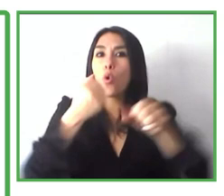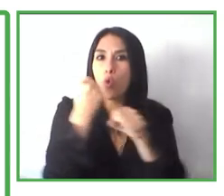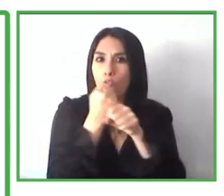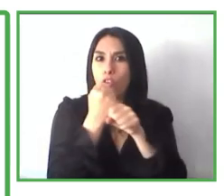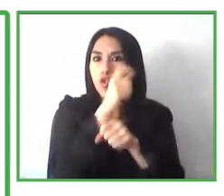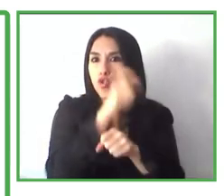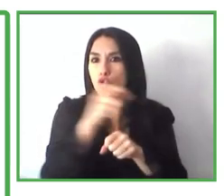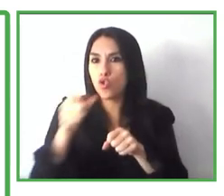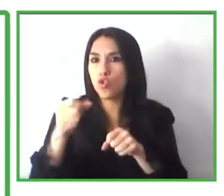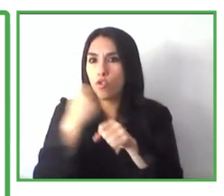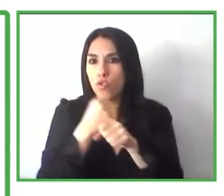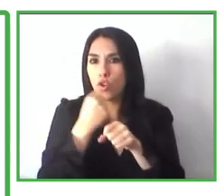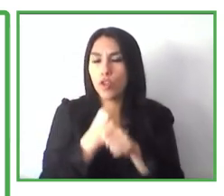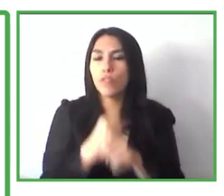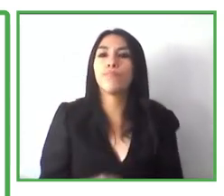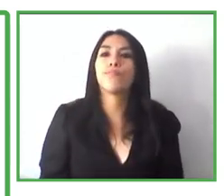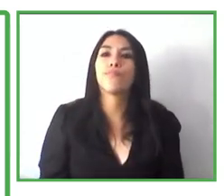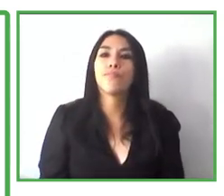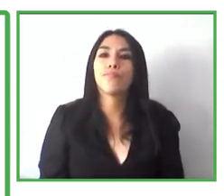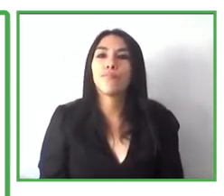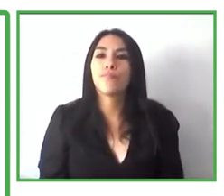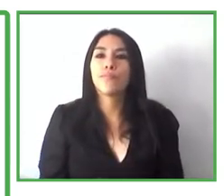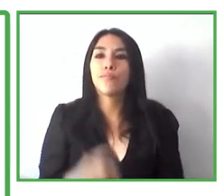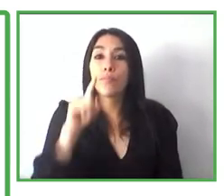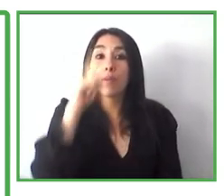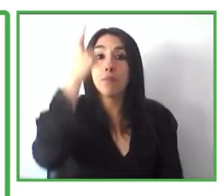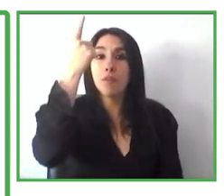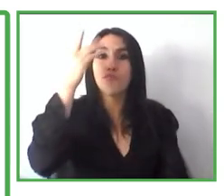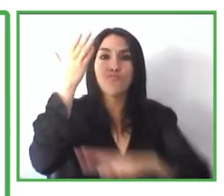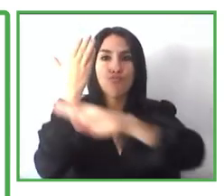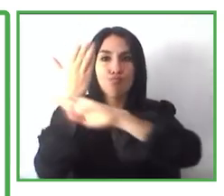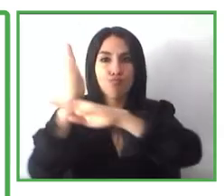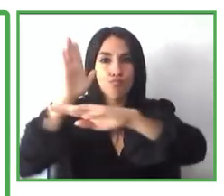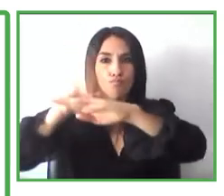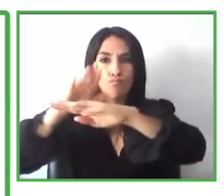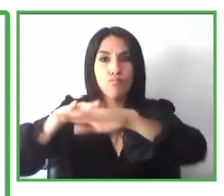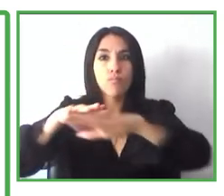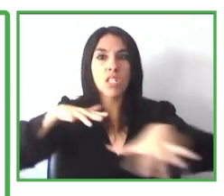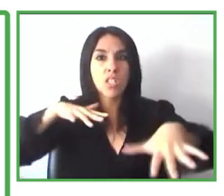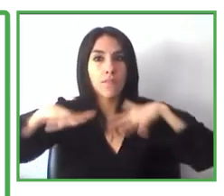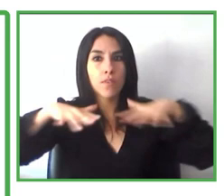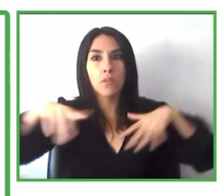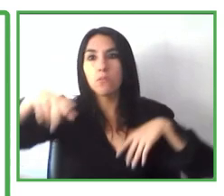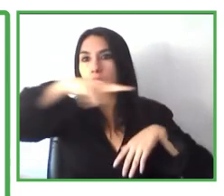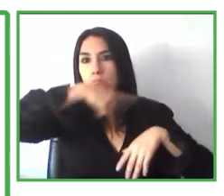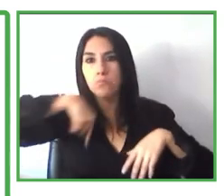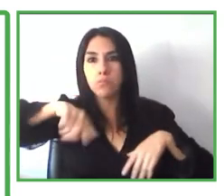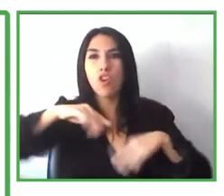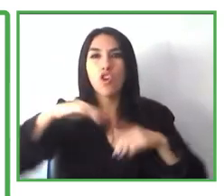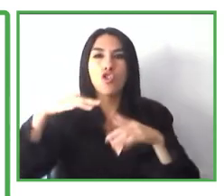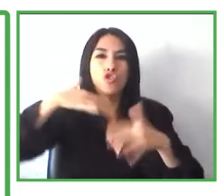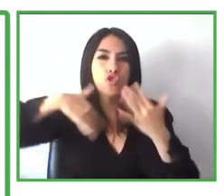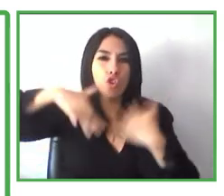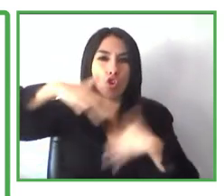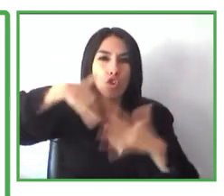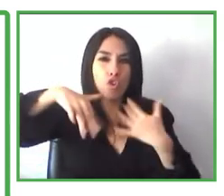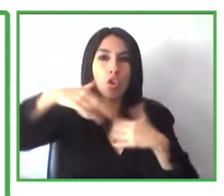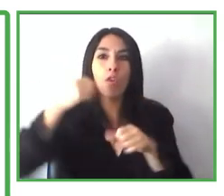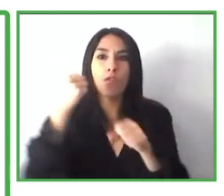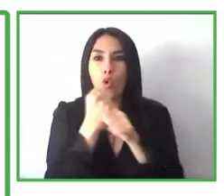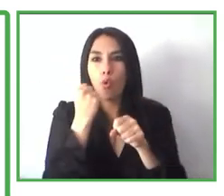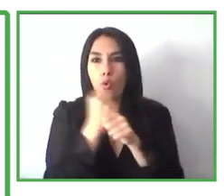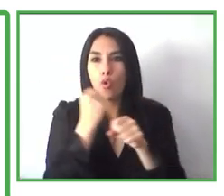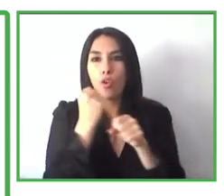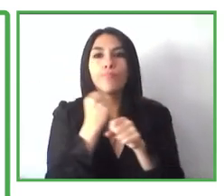like for the customer in your service. First of all, they have to apply because we are part of the system of social services. So the social